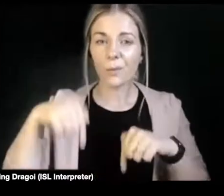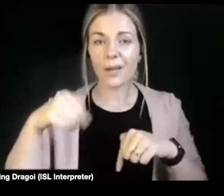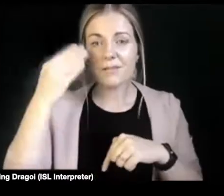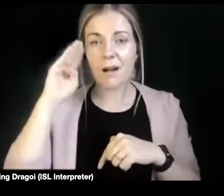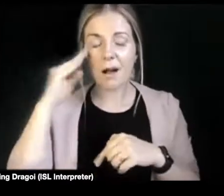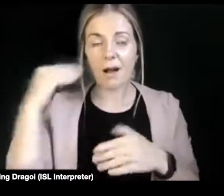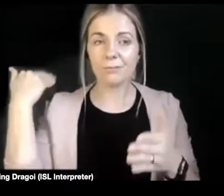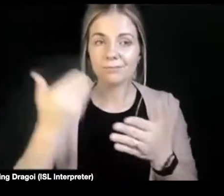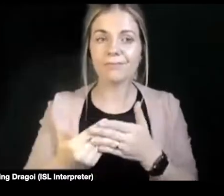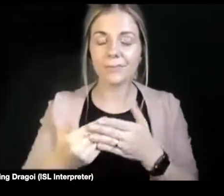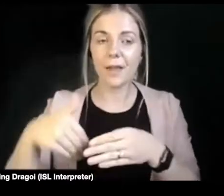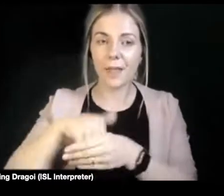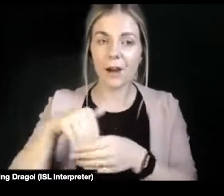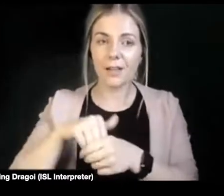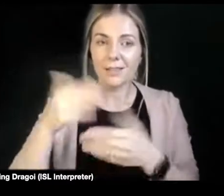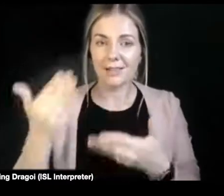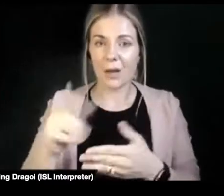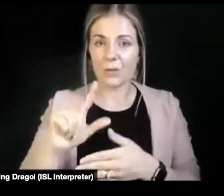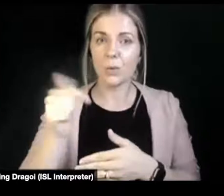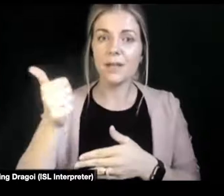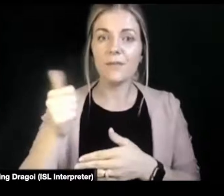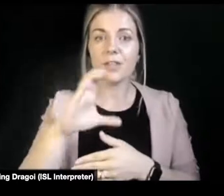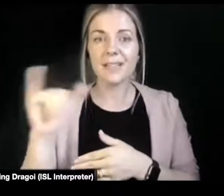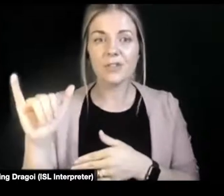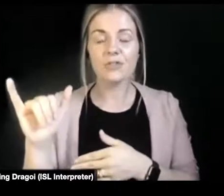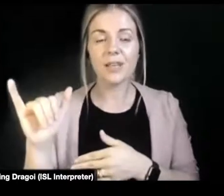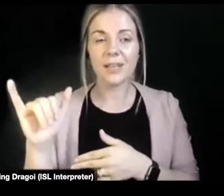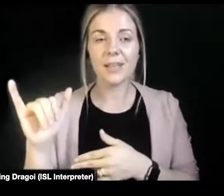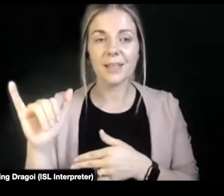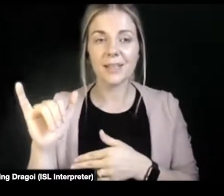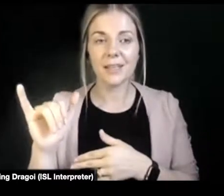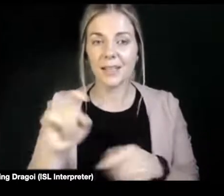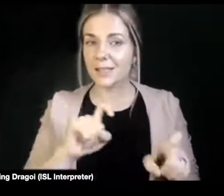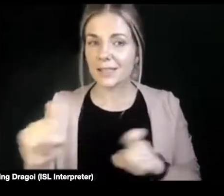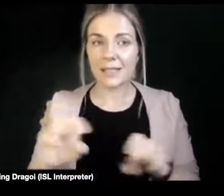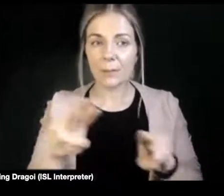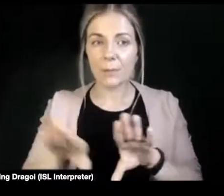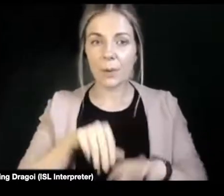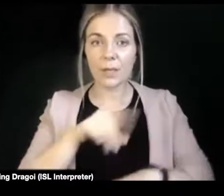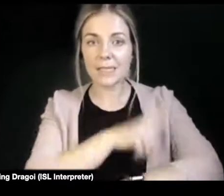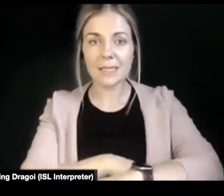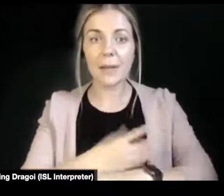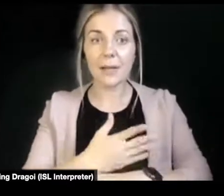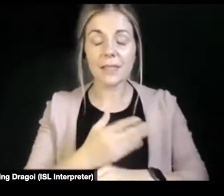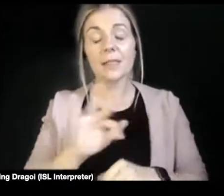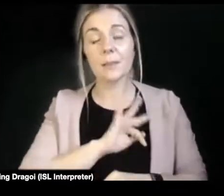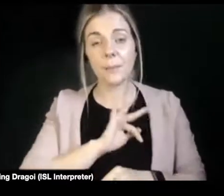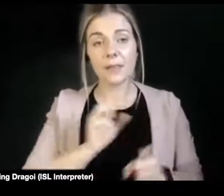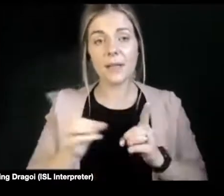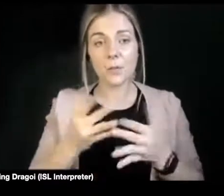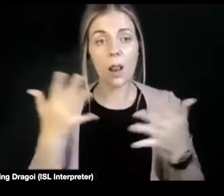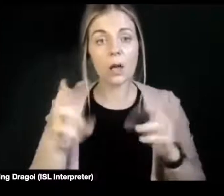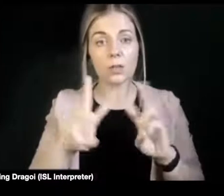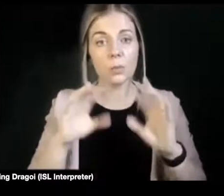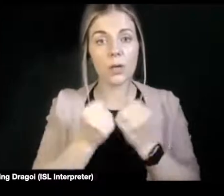in the 20th quarter centuries, disabled people, and myself will do a lot of workshops with disabled people and